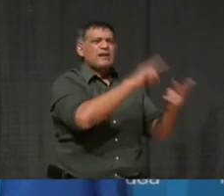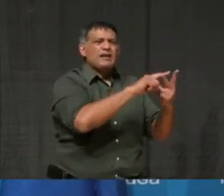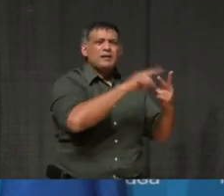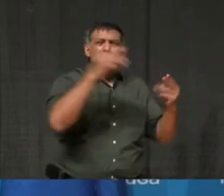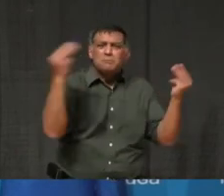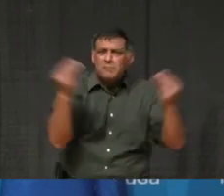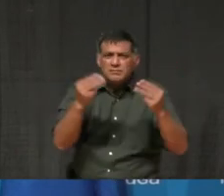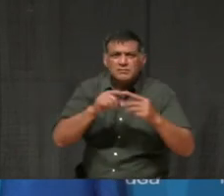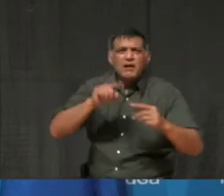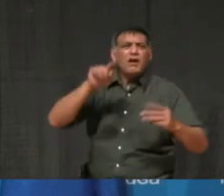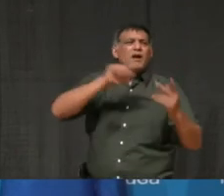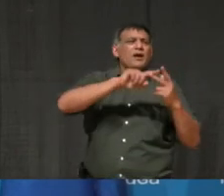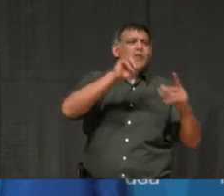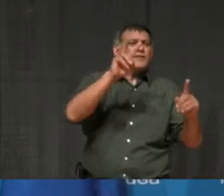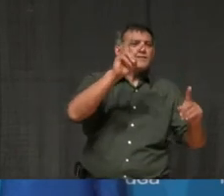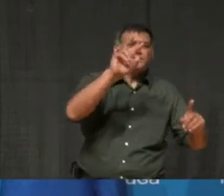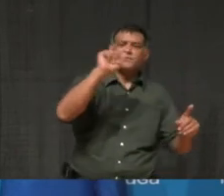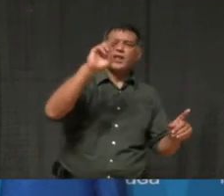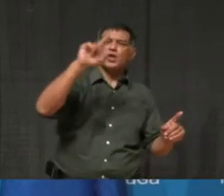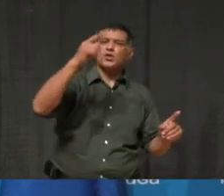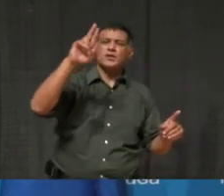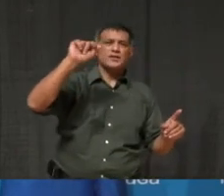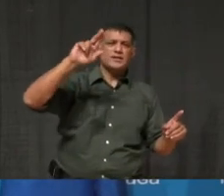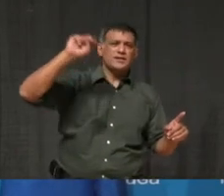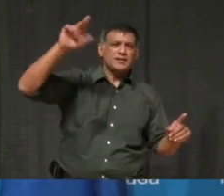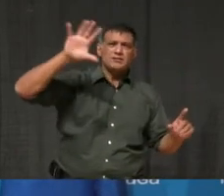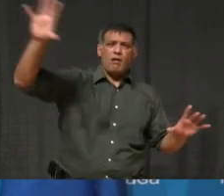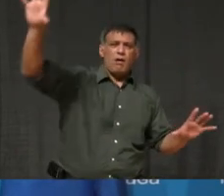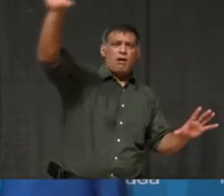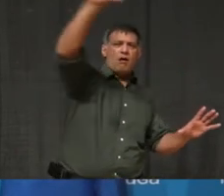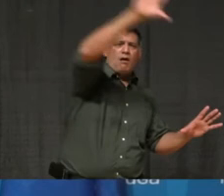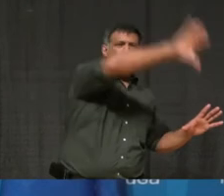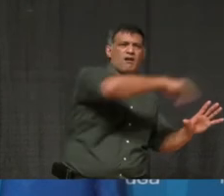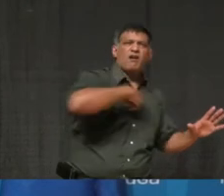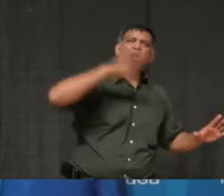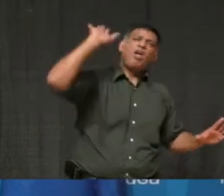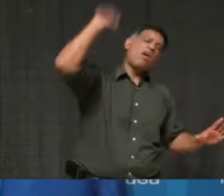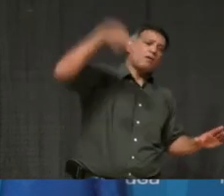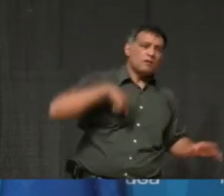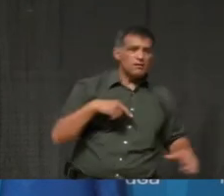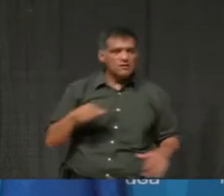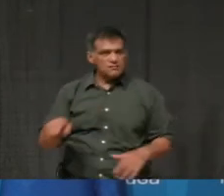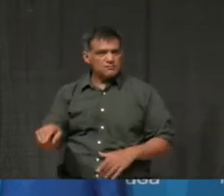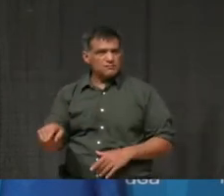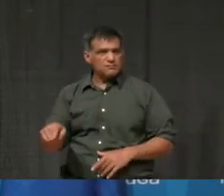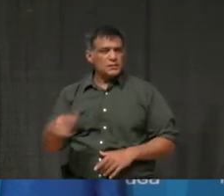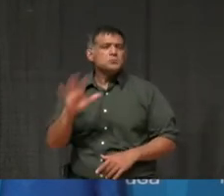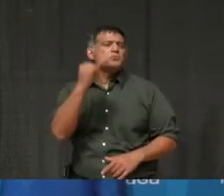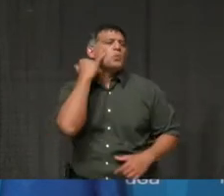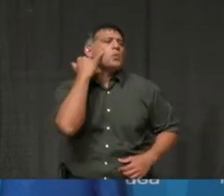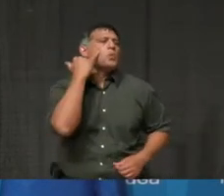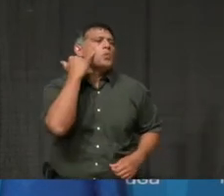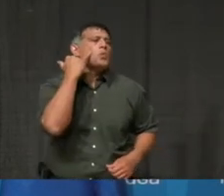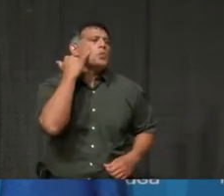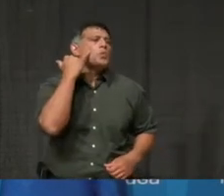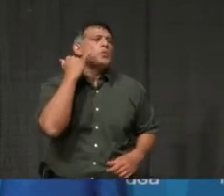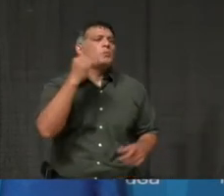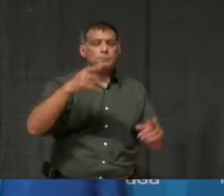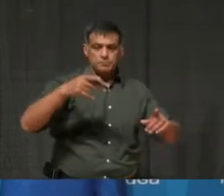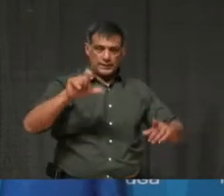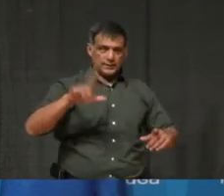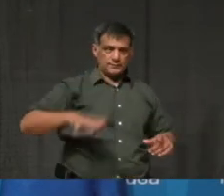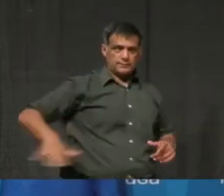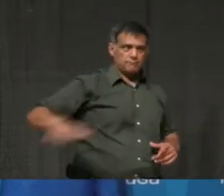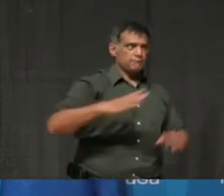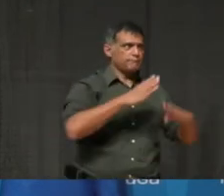you, how concerned do you hope that that's happening as a reaction should the Region of Peel decide to compel big box retailers to block off their non-essentials?